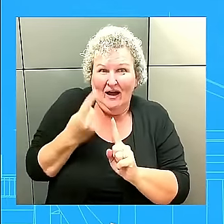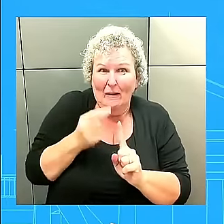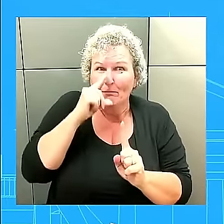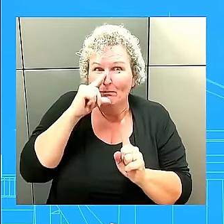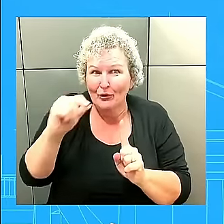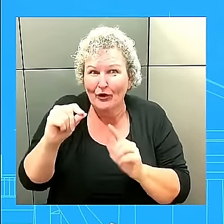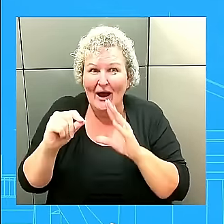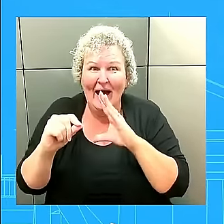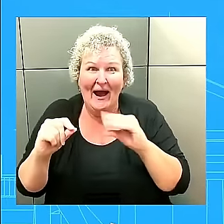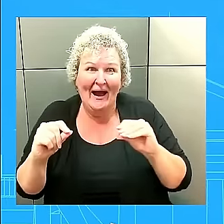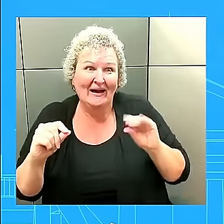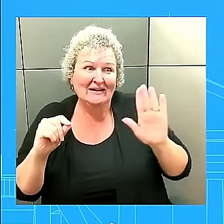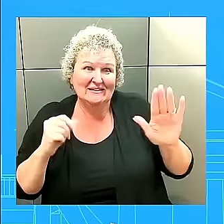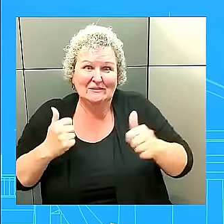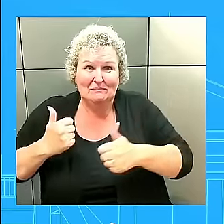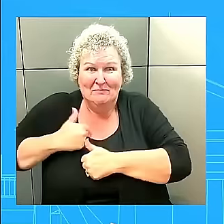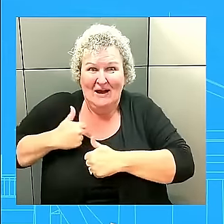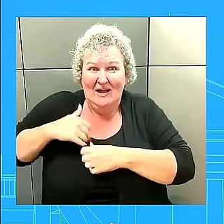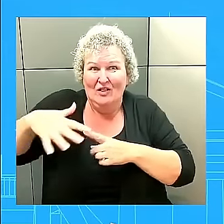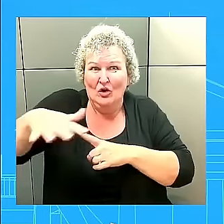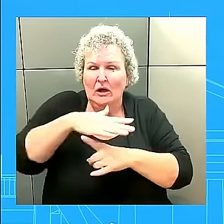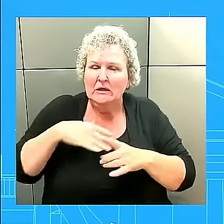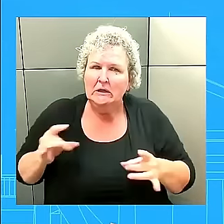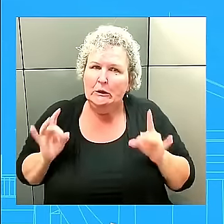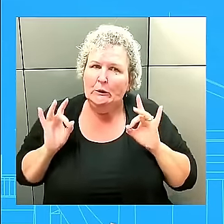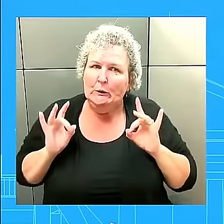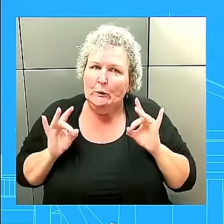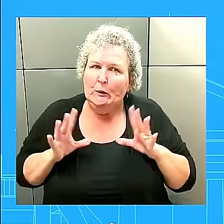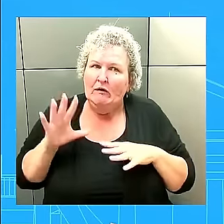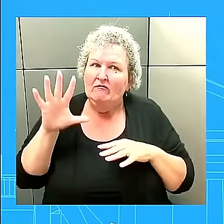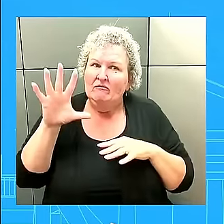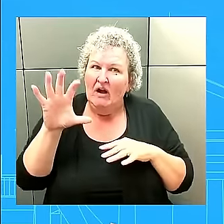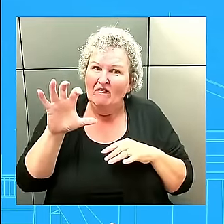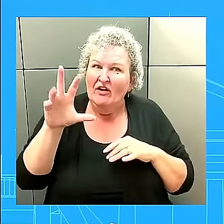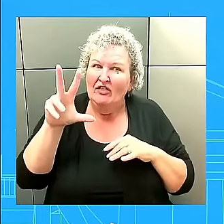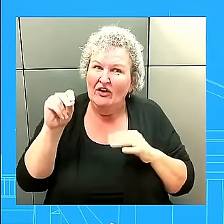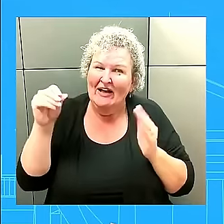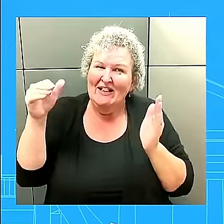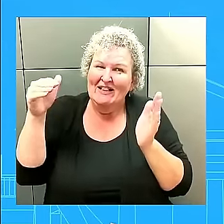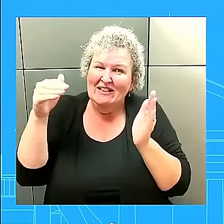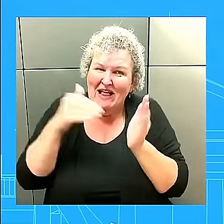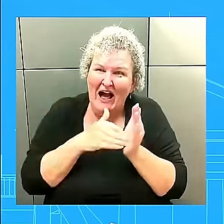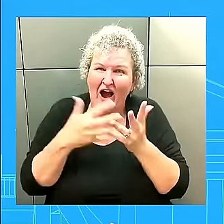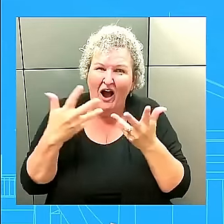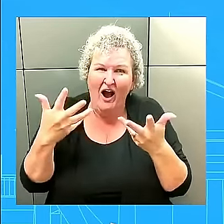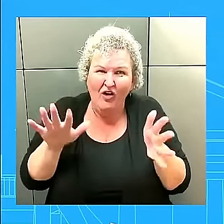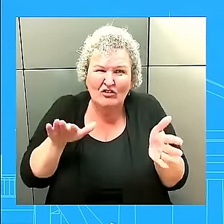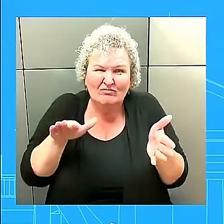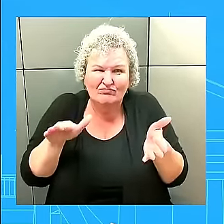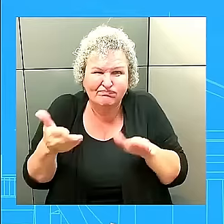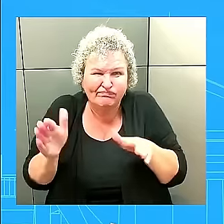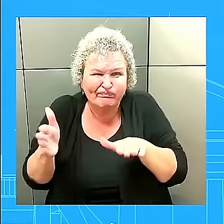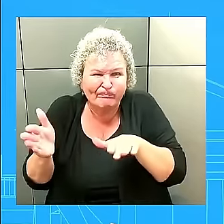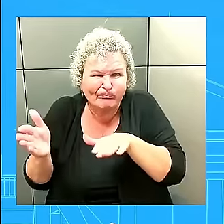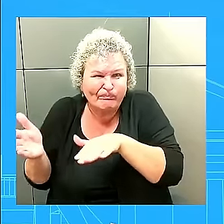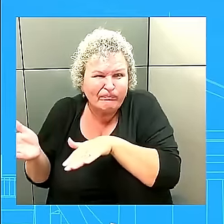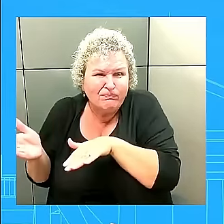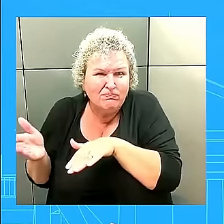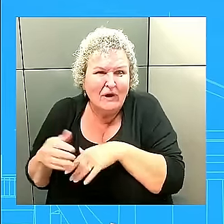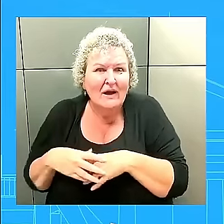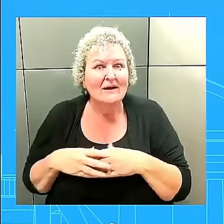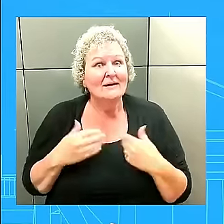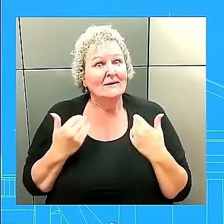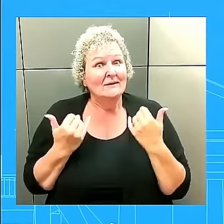suffered 530,000 casualties. And as we're speaking today, he's losing